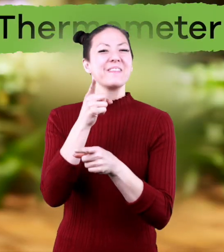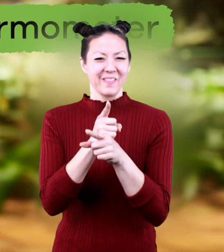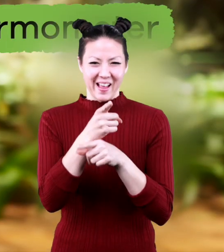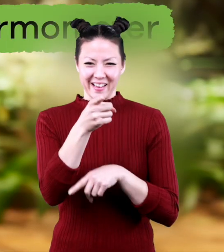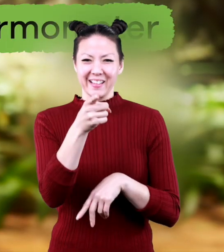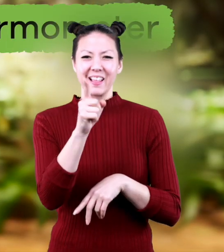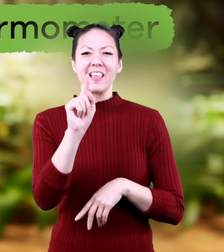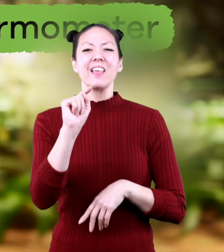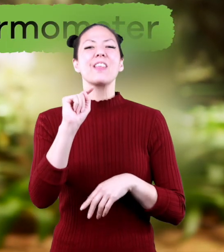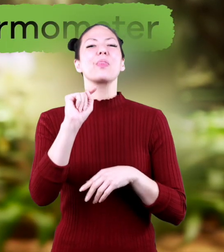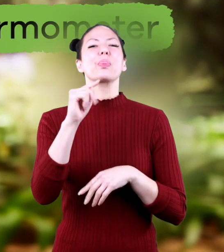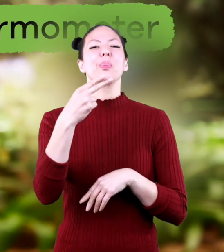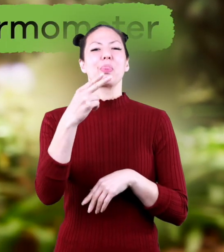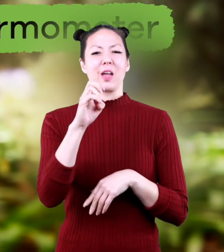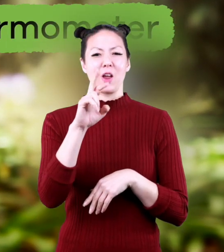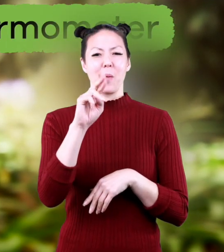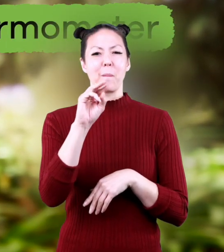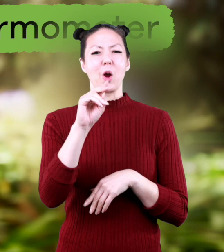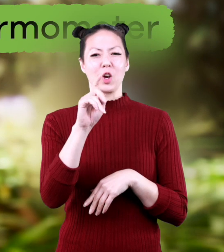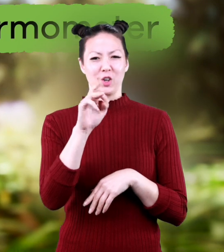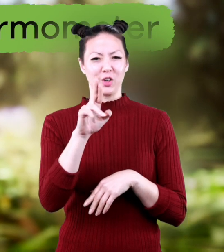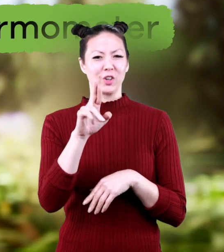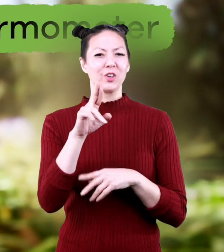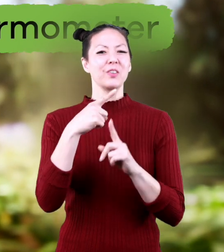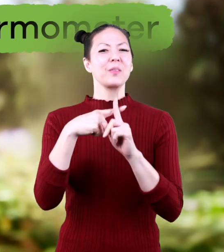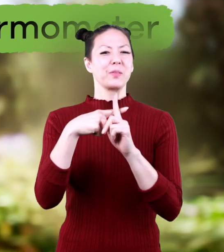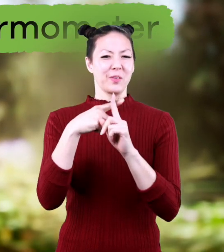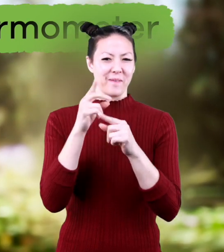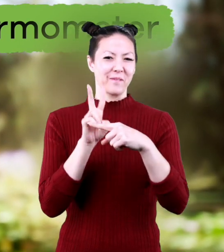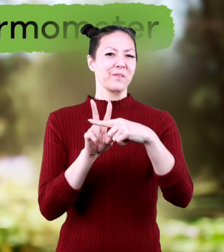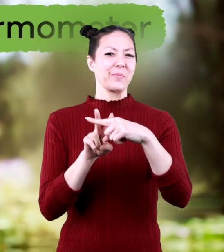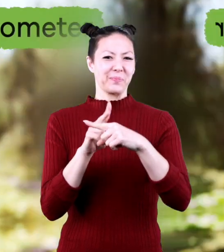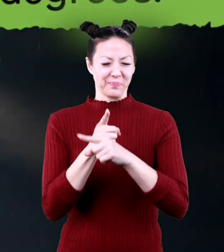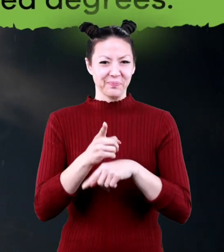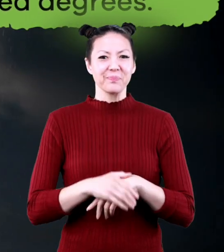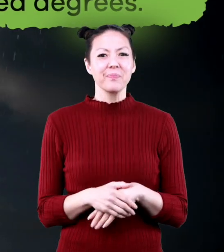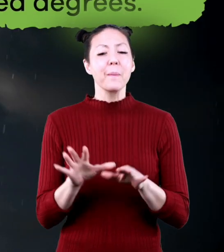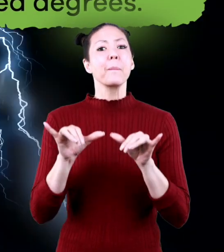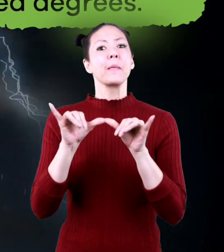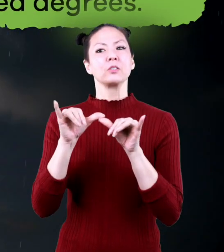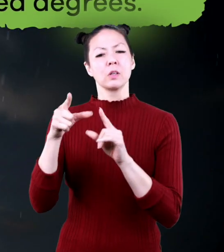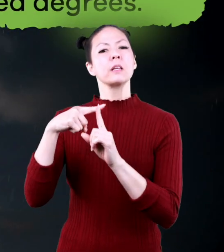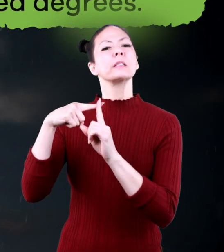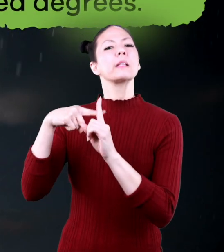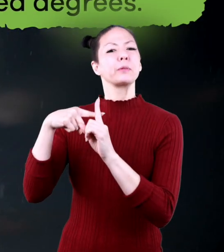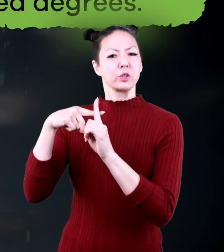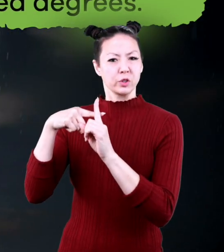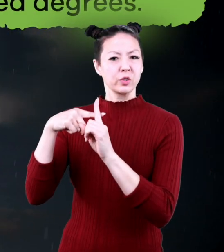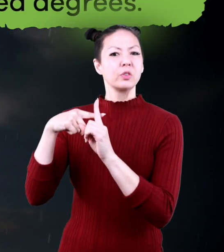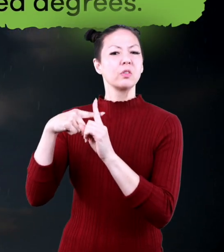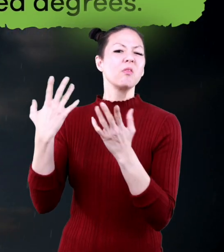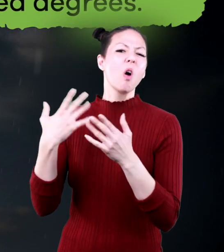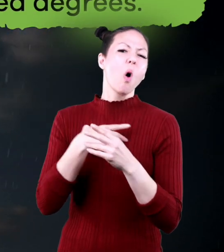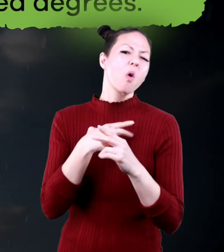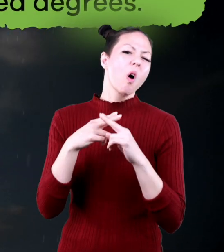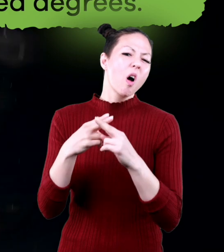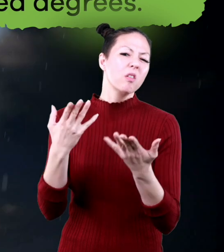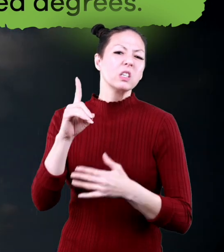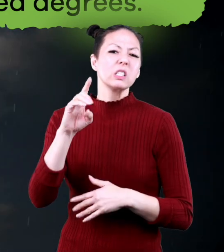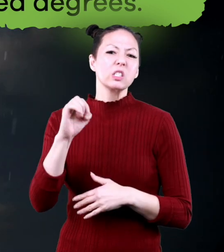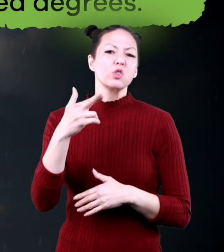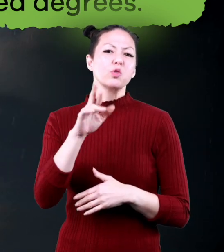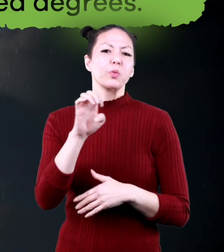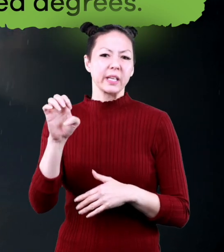That is right! It is a tool called a thermometer, and it measures temperature in units